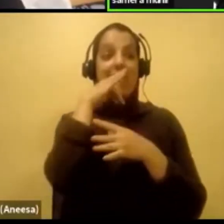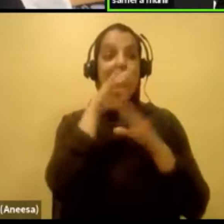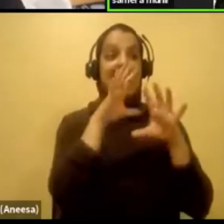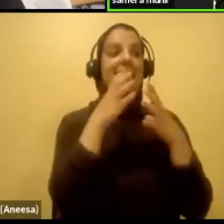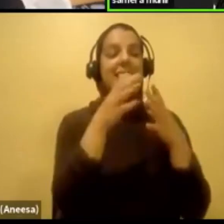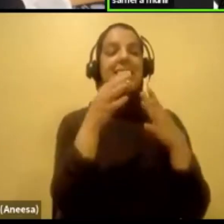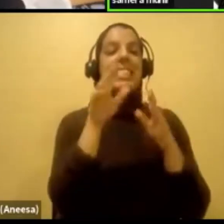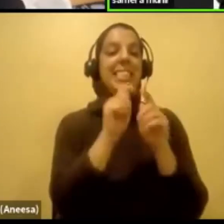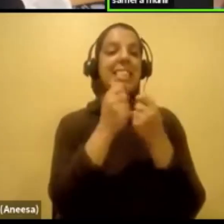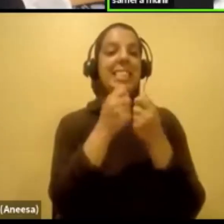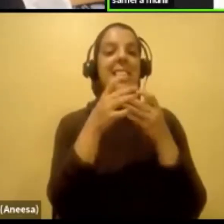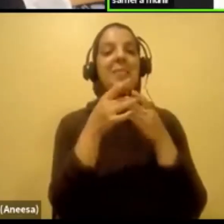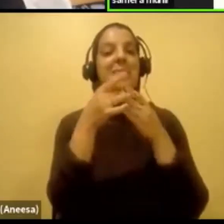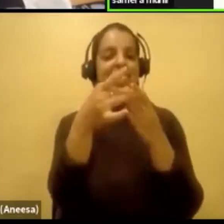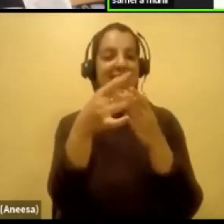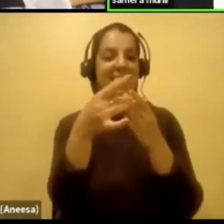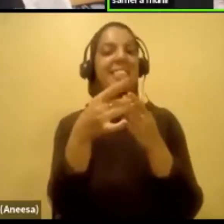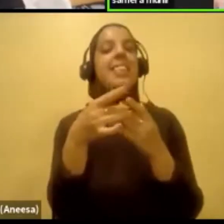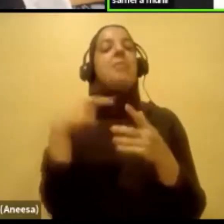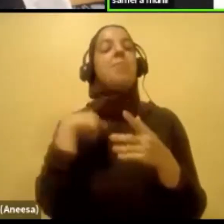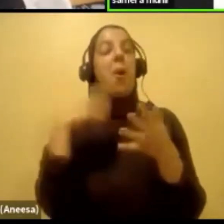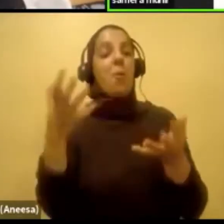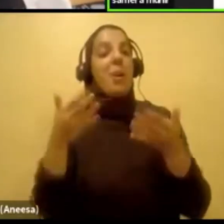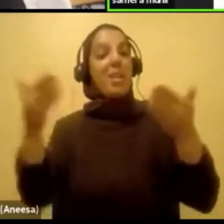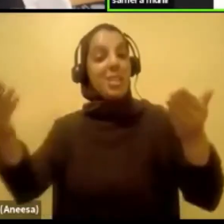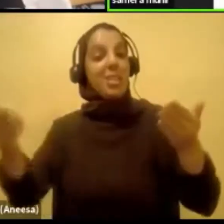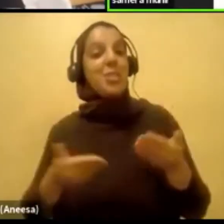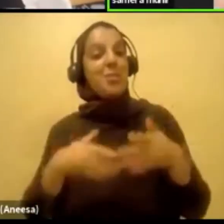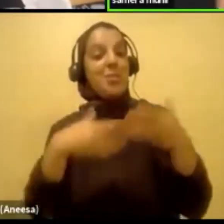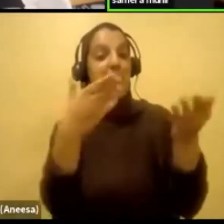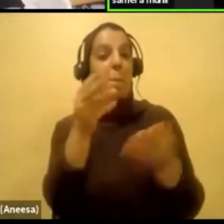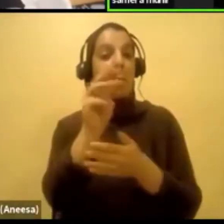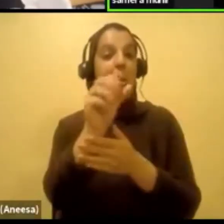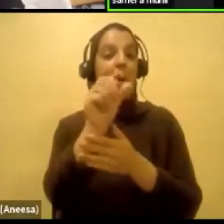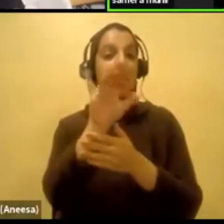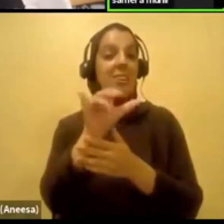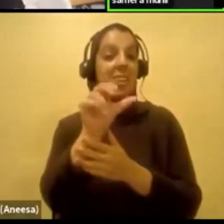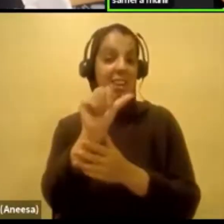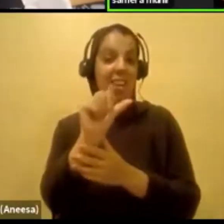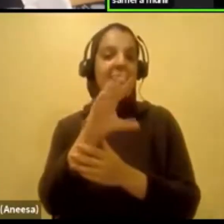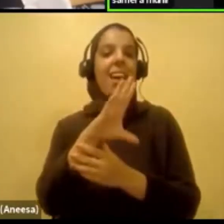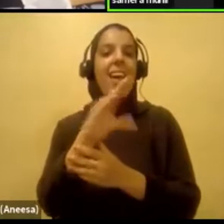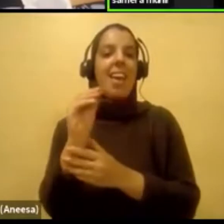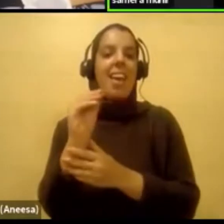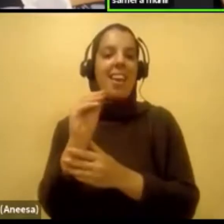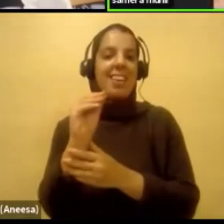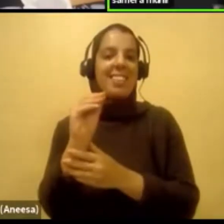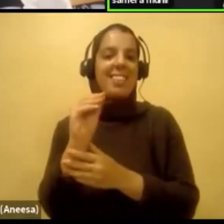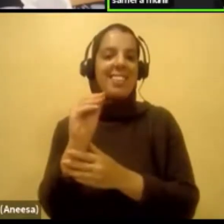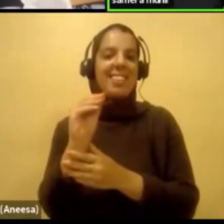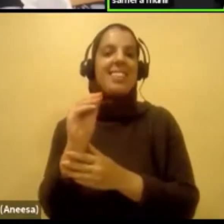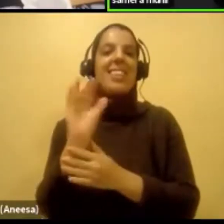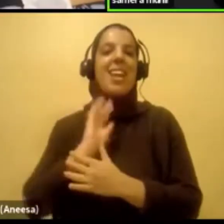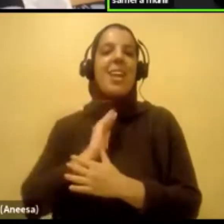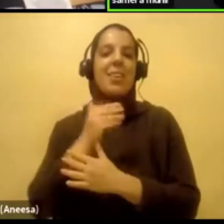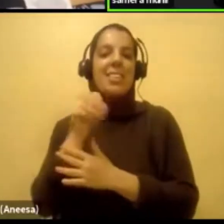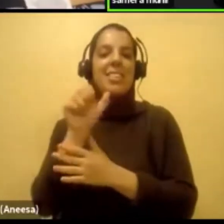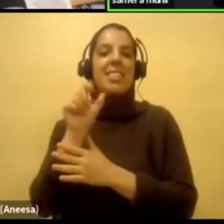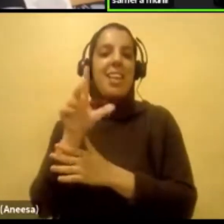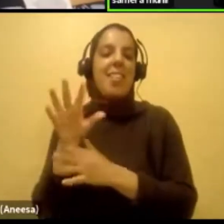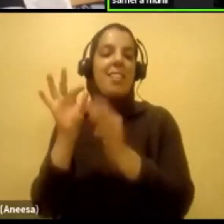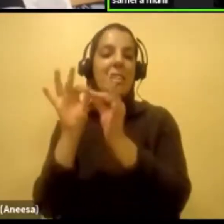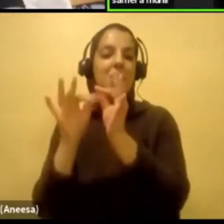like to introduce you to Maria and our ASL interpreter,